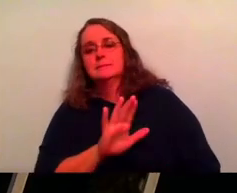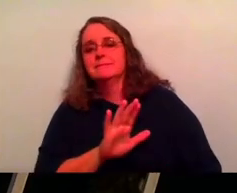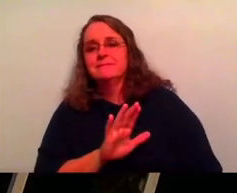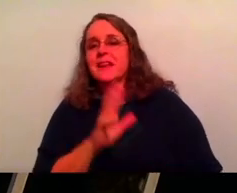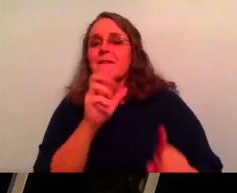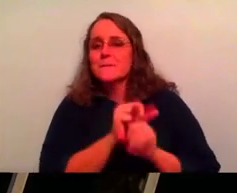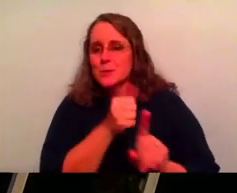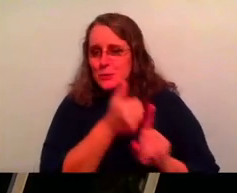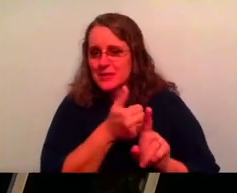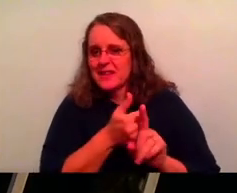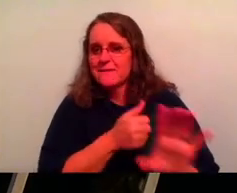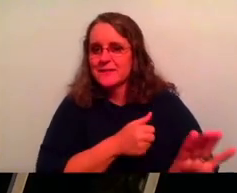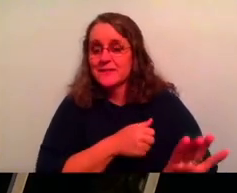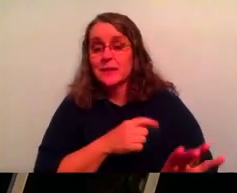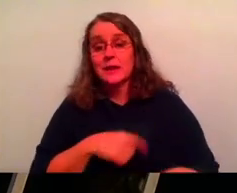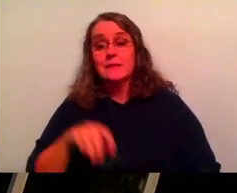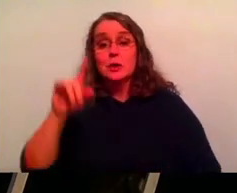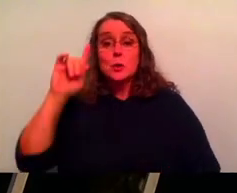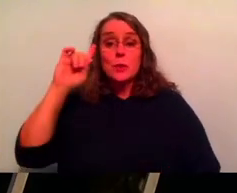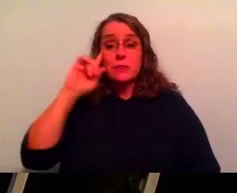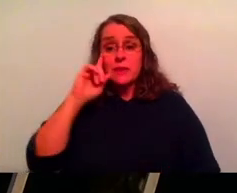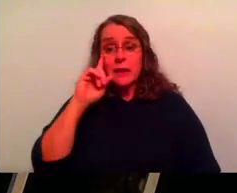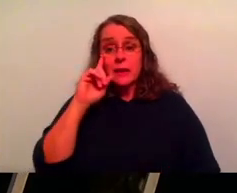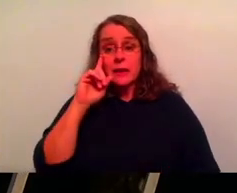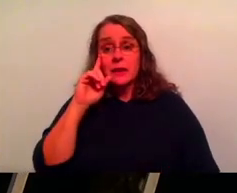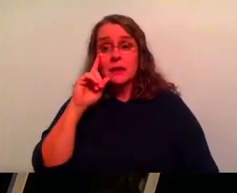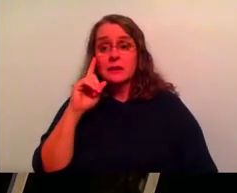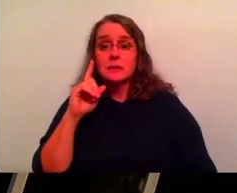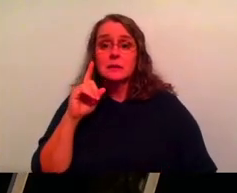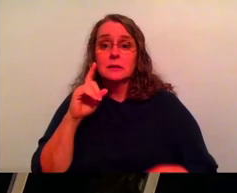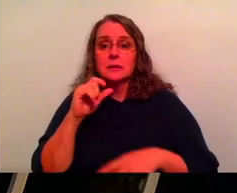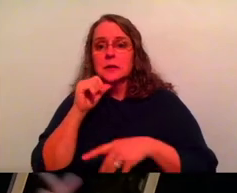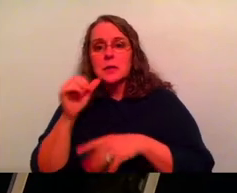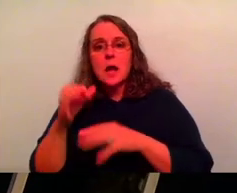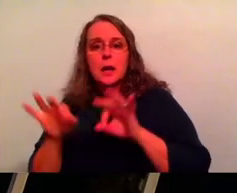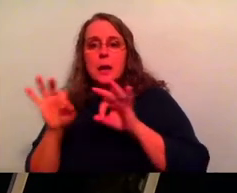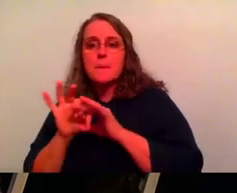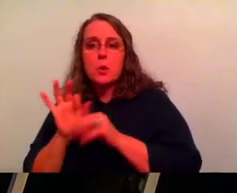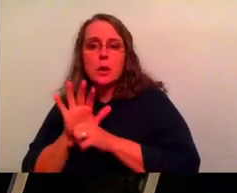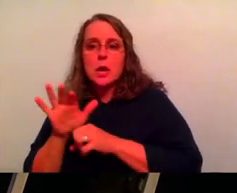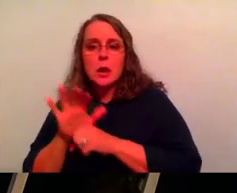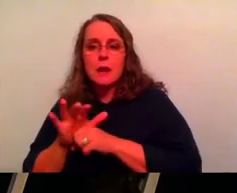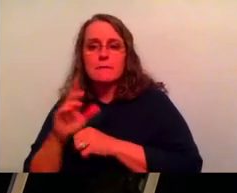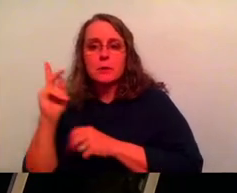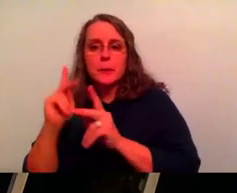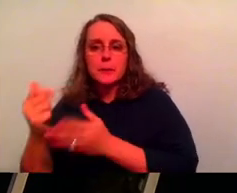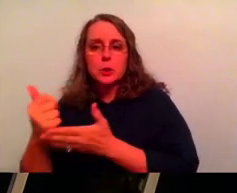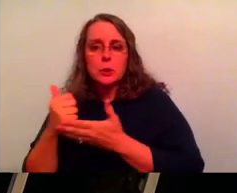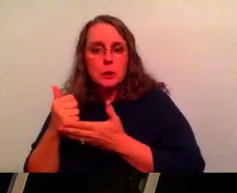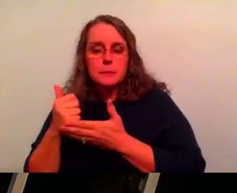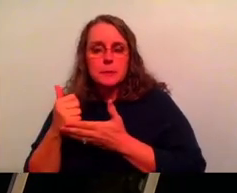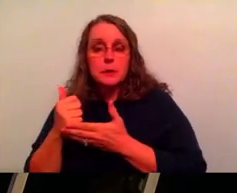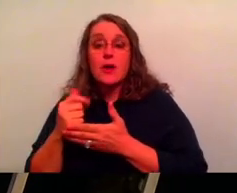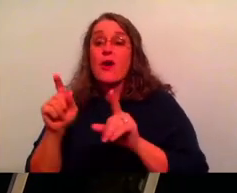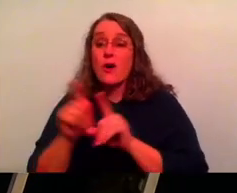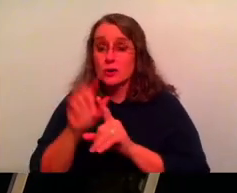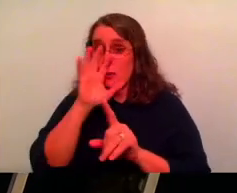choose that if you think you are either, uh, unimportant, you're, you're not important enough to be helped. You're also fooling yourself.